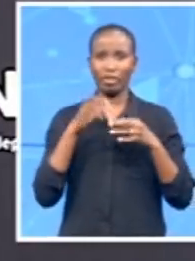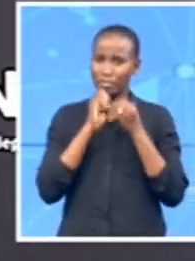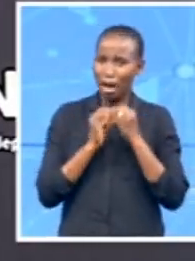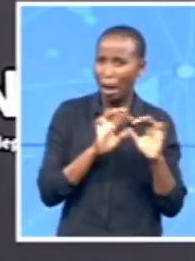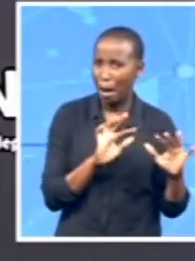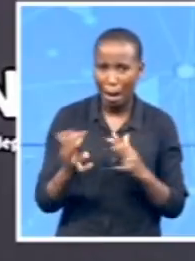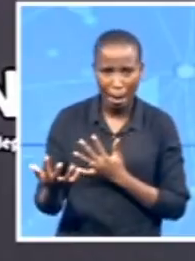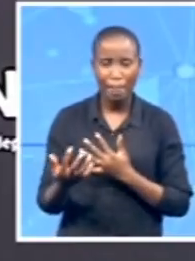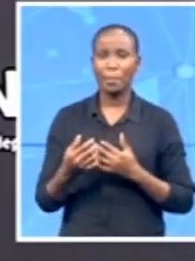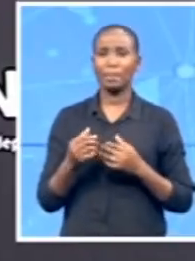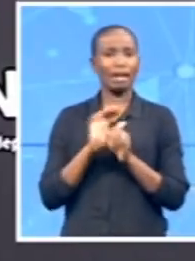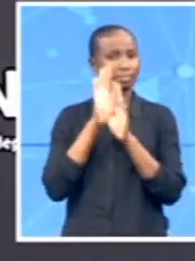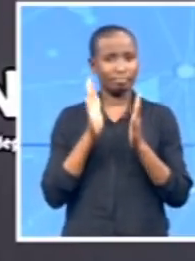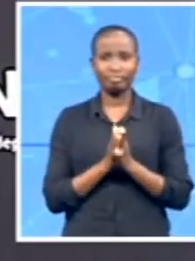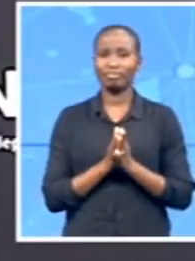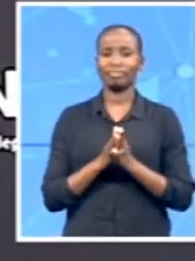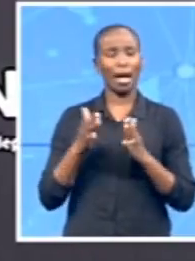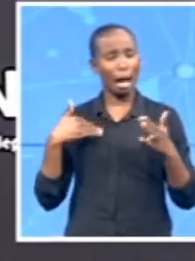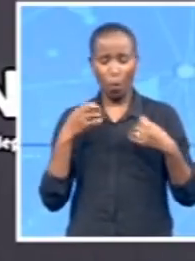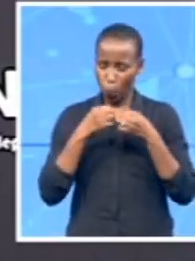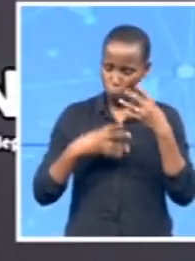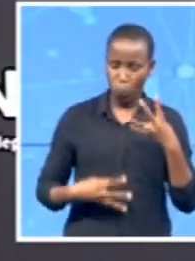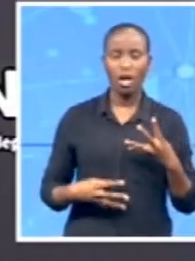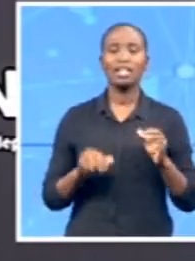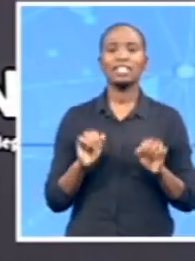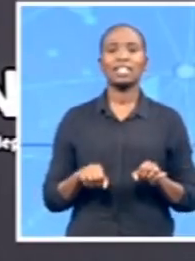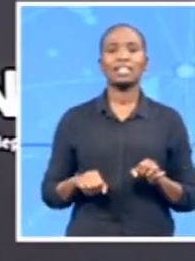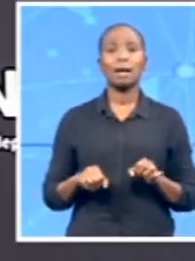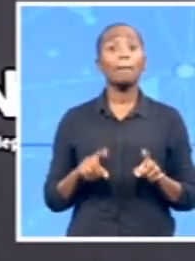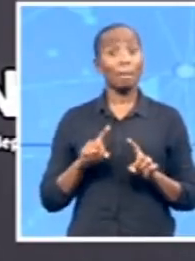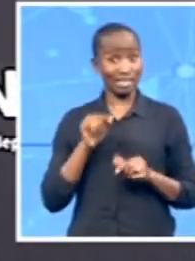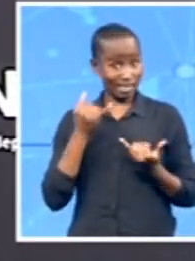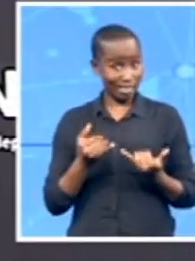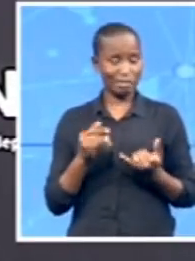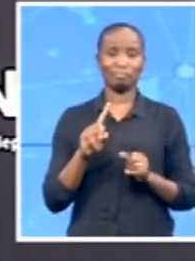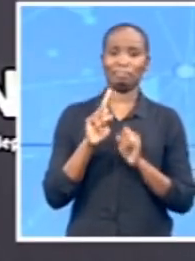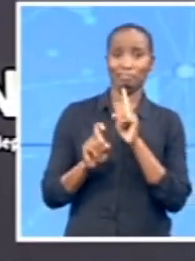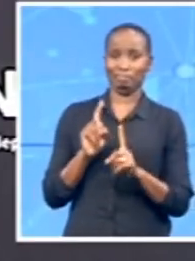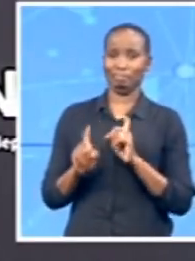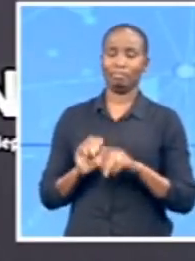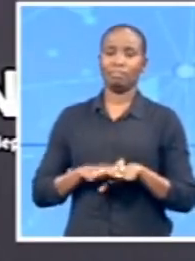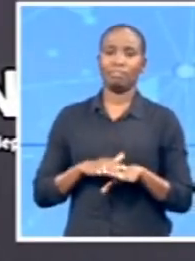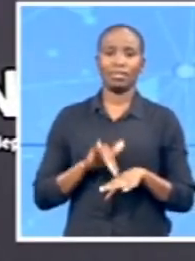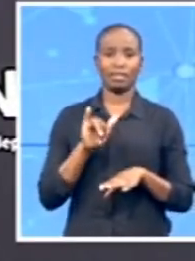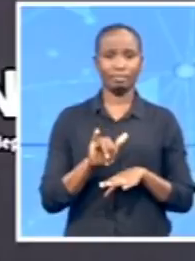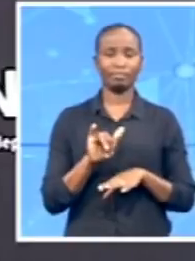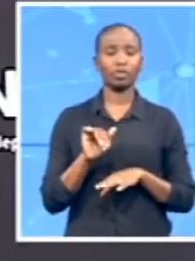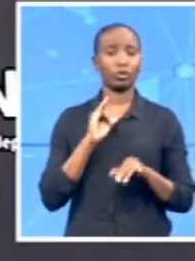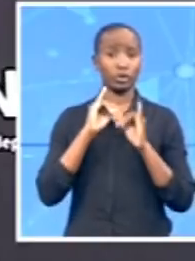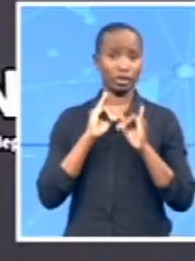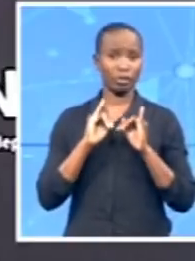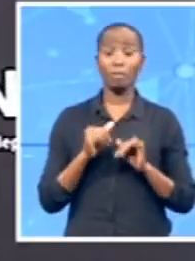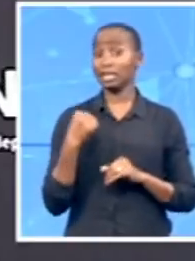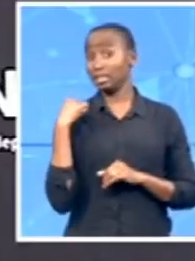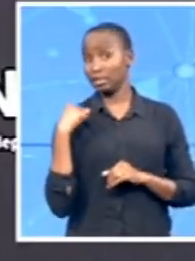kind of portfolio. So really asking those questions. We saw yesterday, you know, the houting Judge President